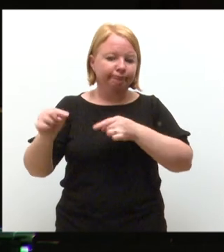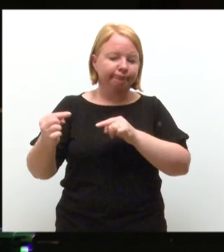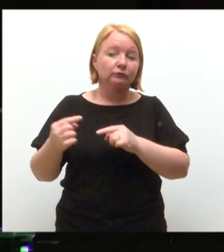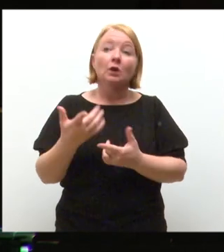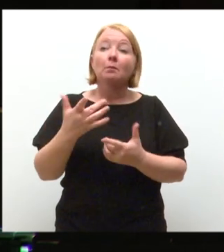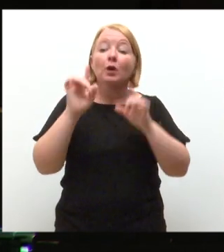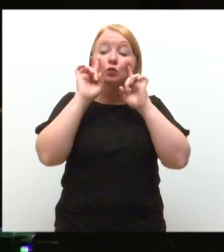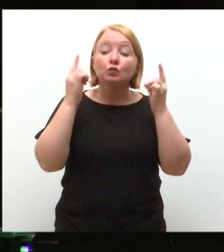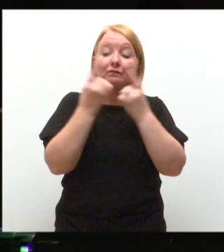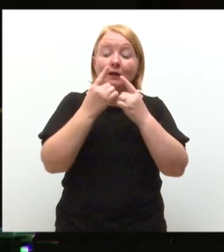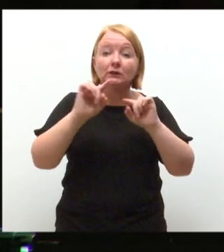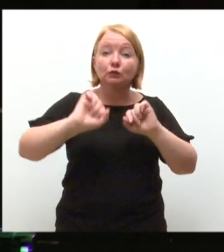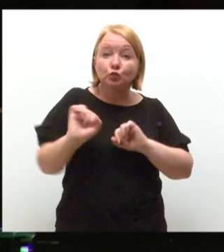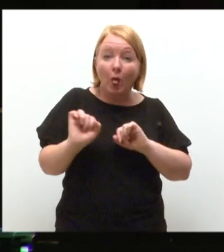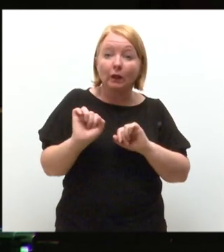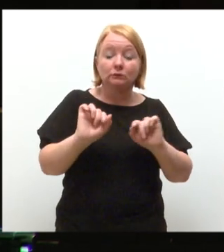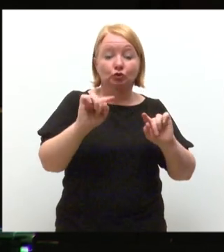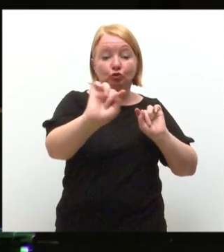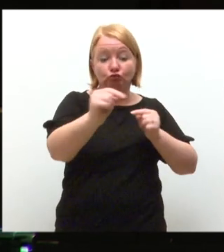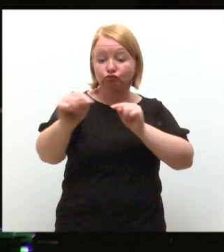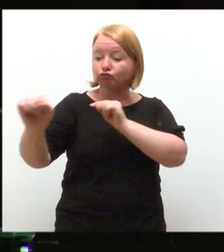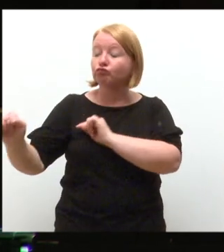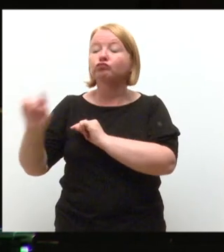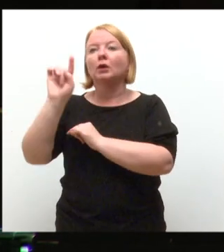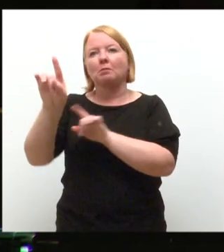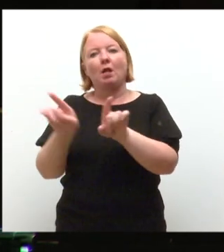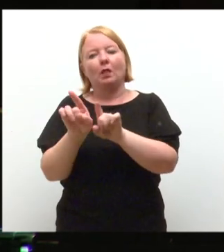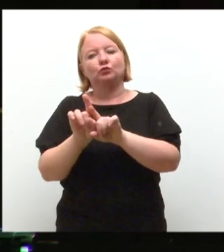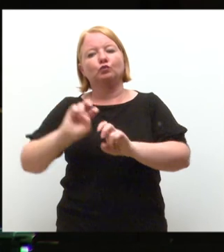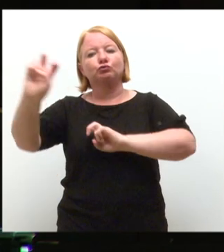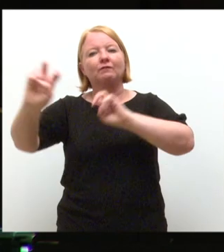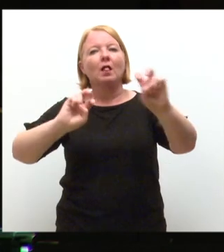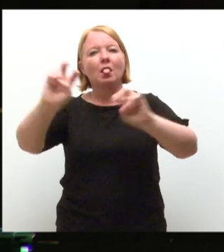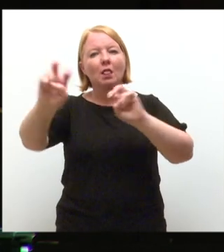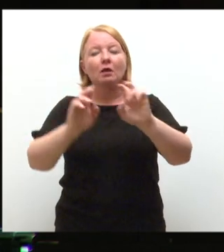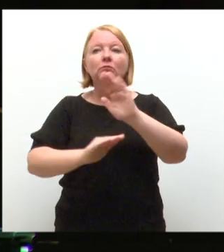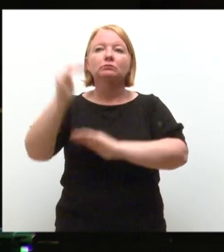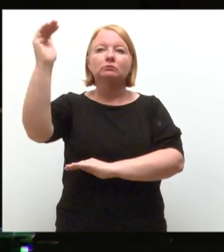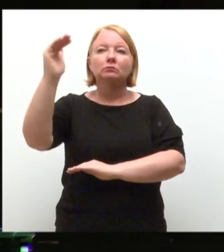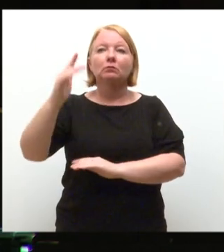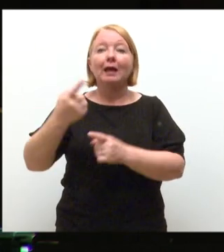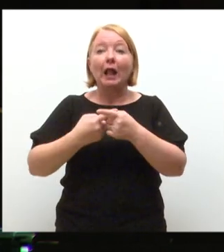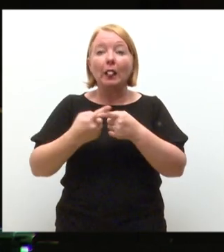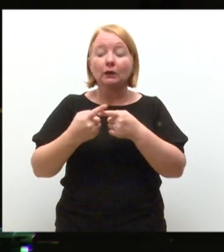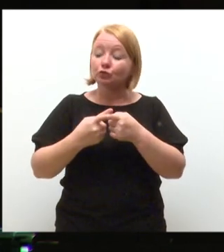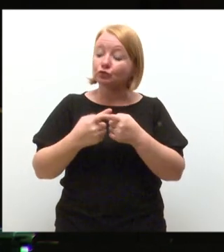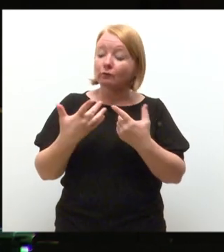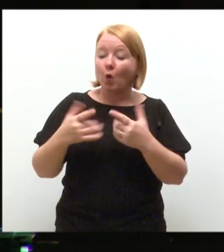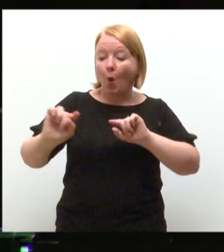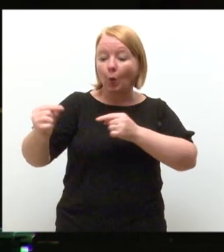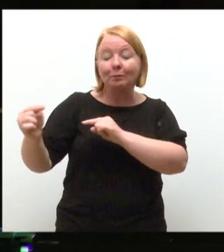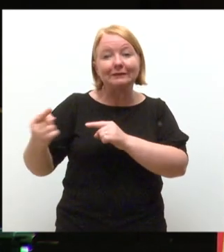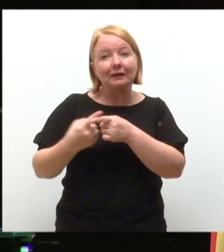Scottish universities on a weekly basis. And later in the year we have the opportunity to travel up north to England and compete against English universities.